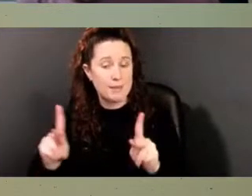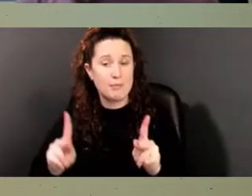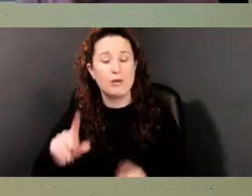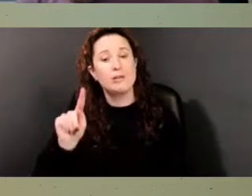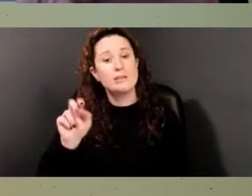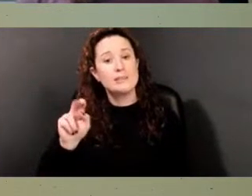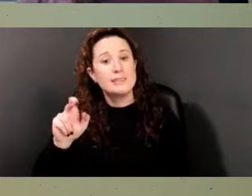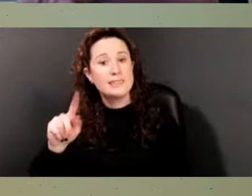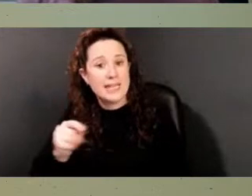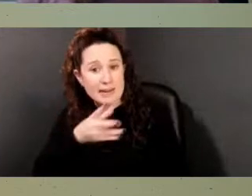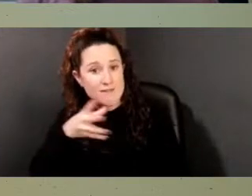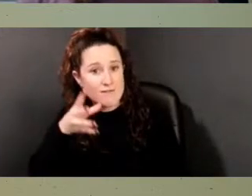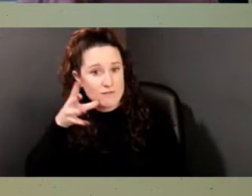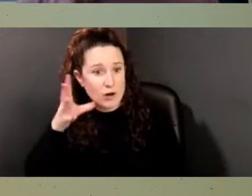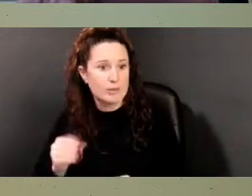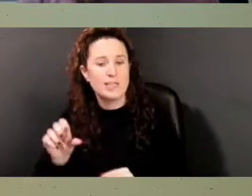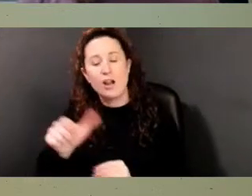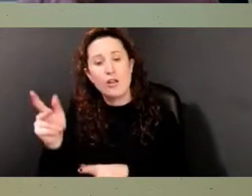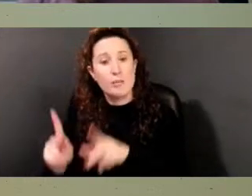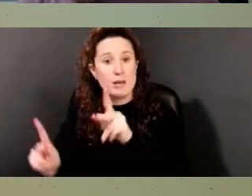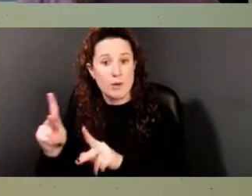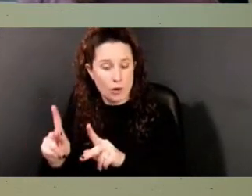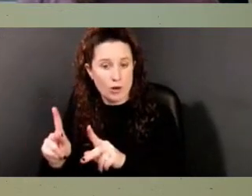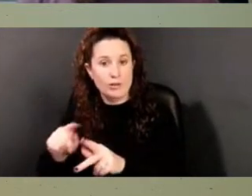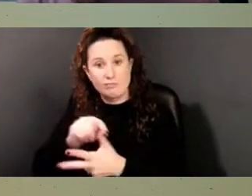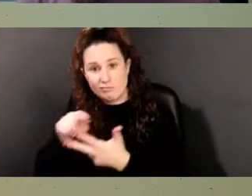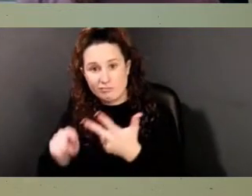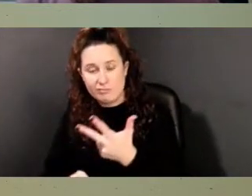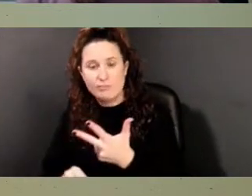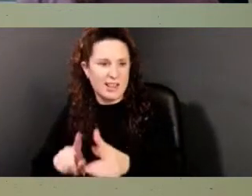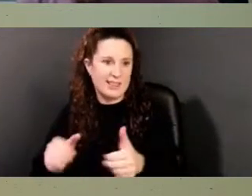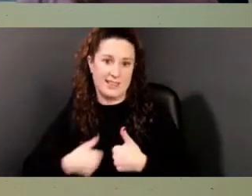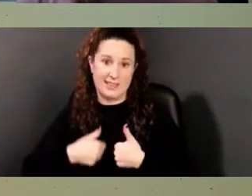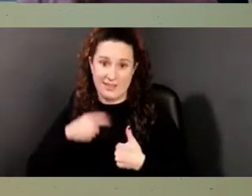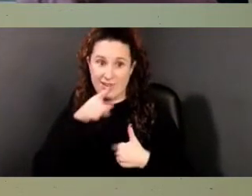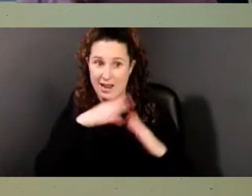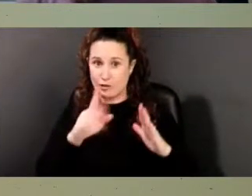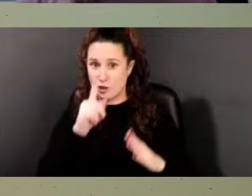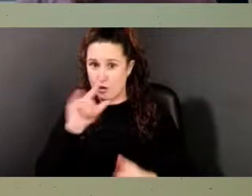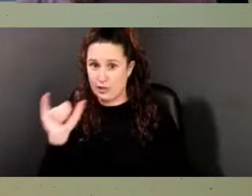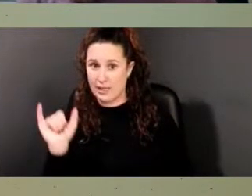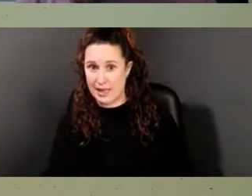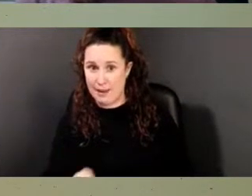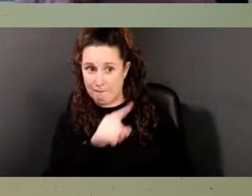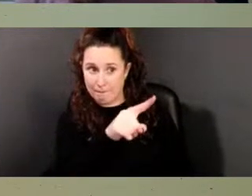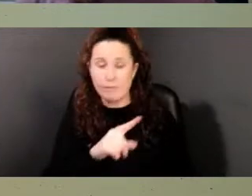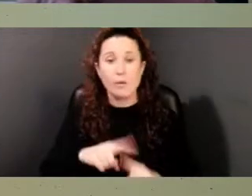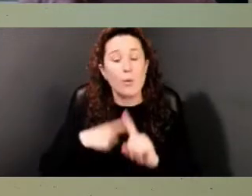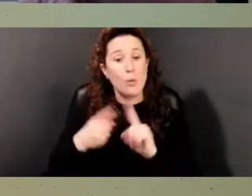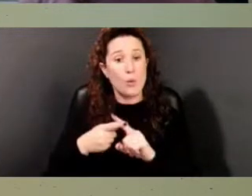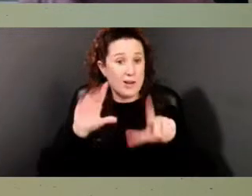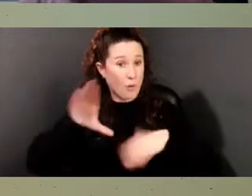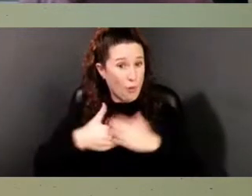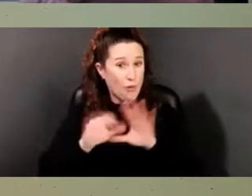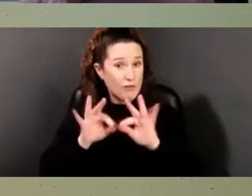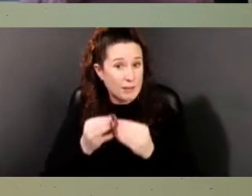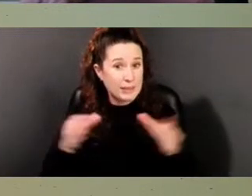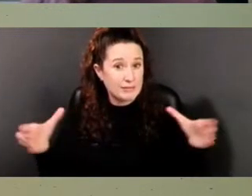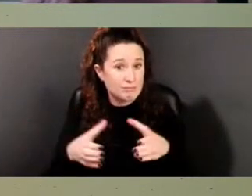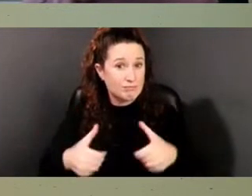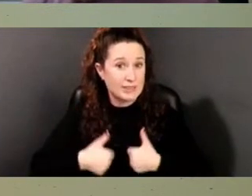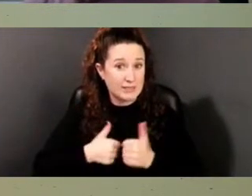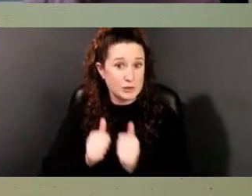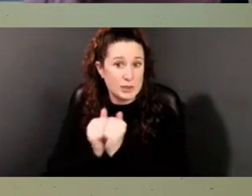anyone else who might not fall into one of those three categories. When whole families lived together in a building like this one, there was no